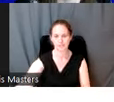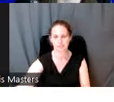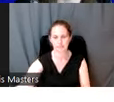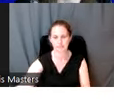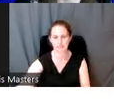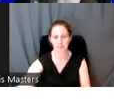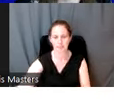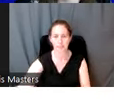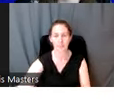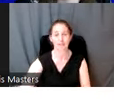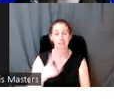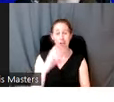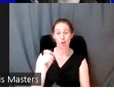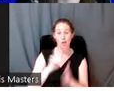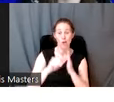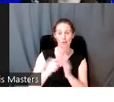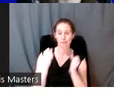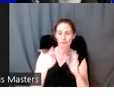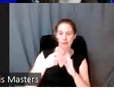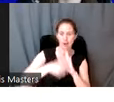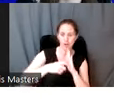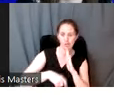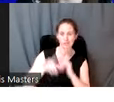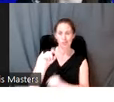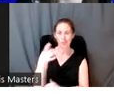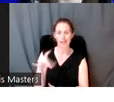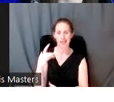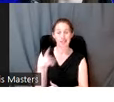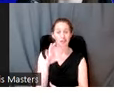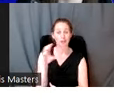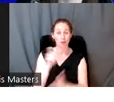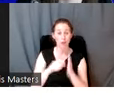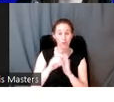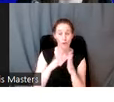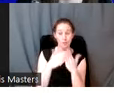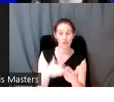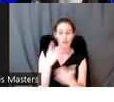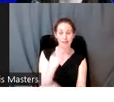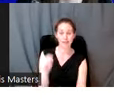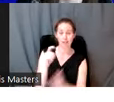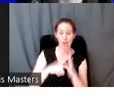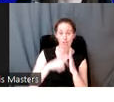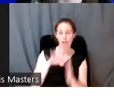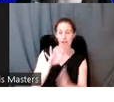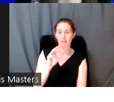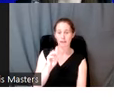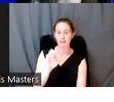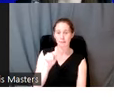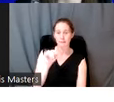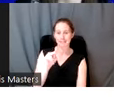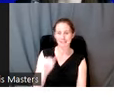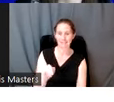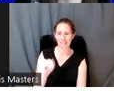She has co-authored numerous journal articles and in 2018 co-authored the book The Archaeology of a Matini Village, An